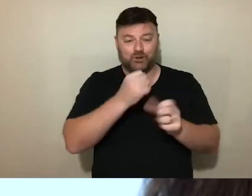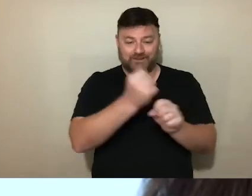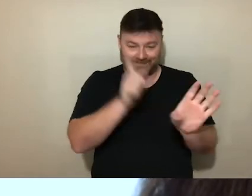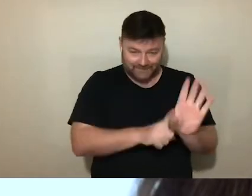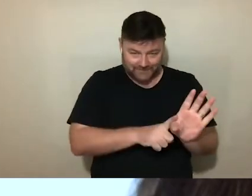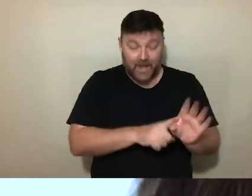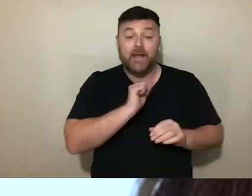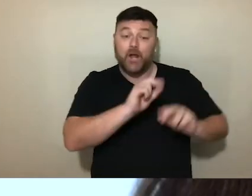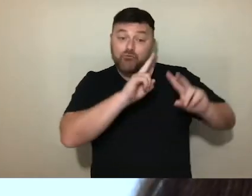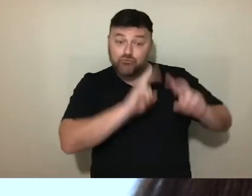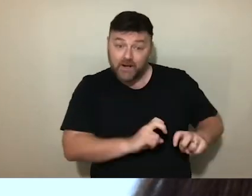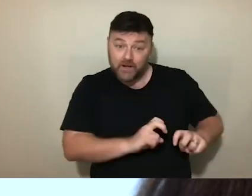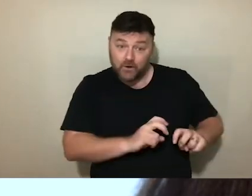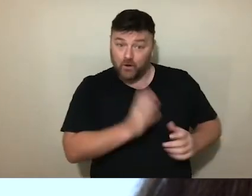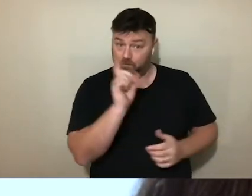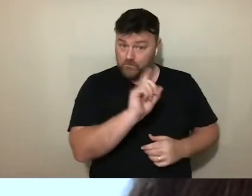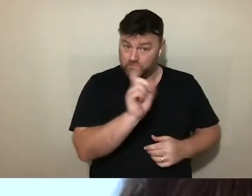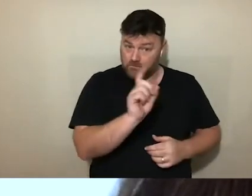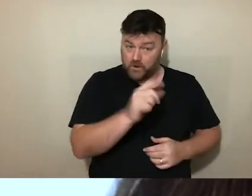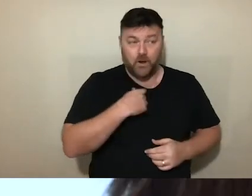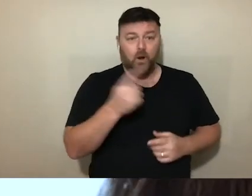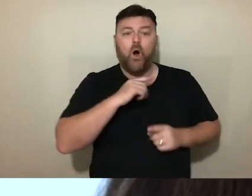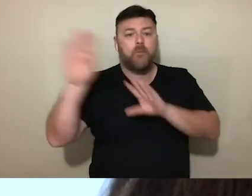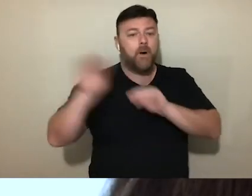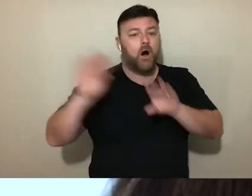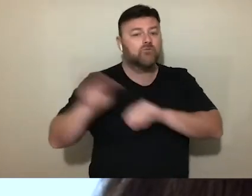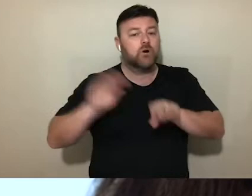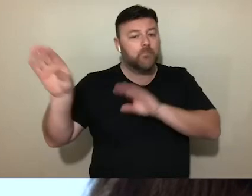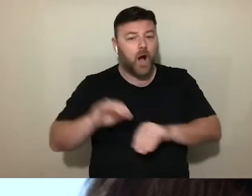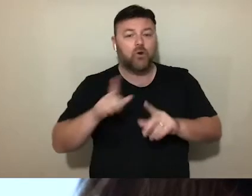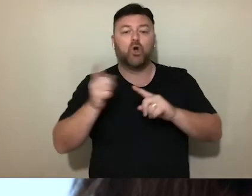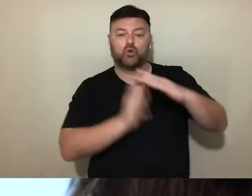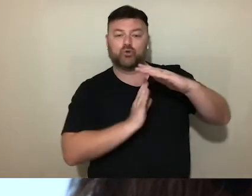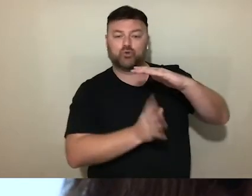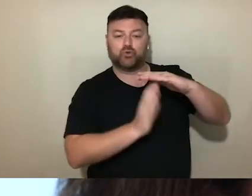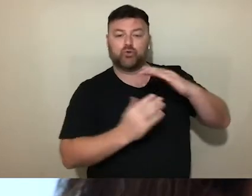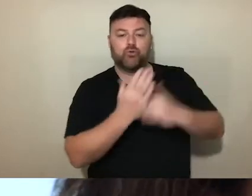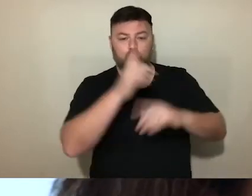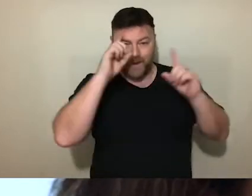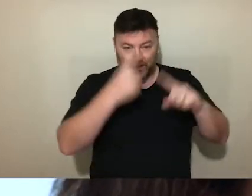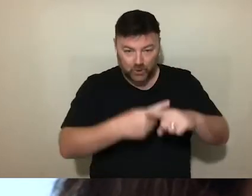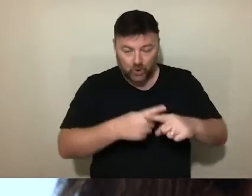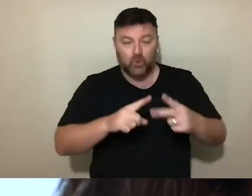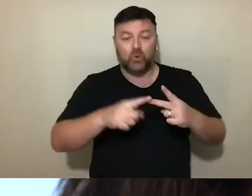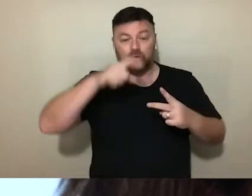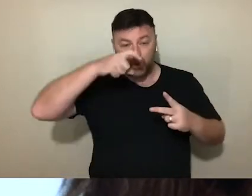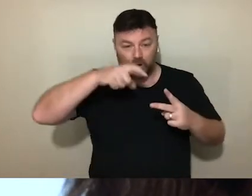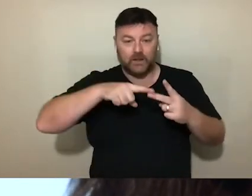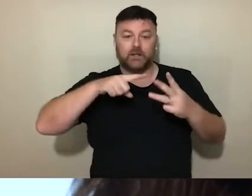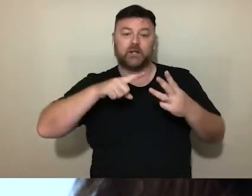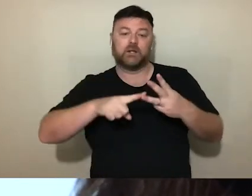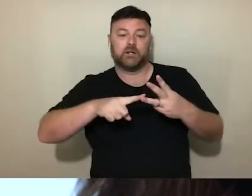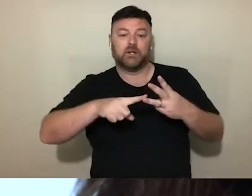the experiences and emotions of migrants in transit through Mexico. Turkey and Greece. He